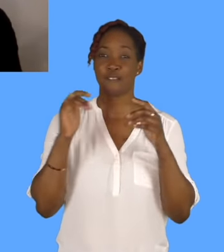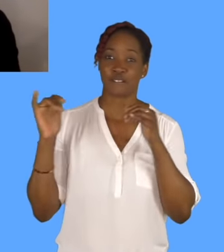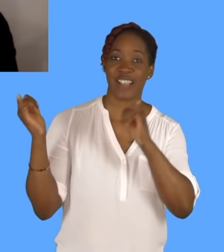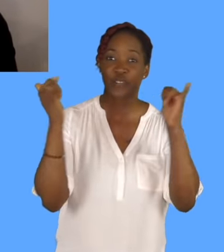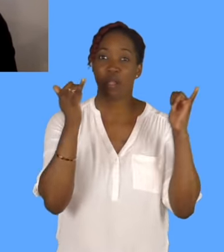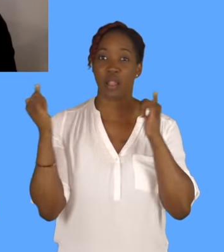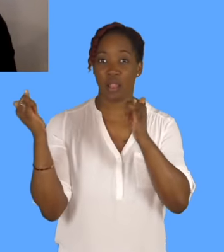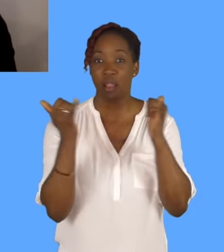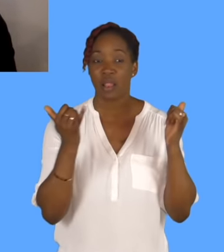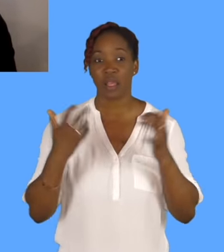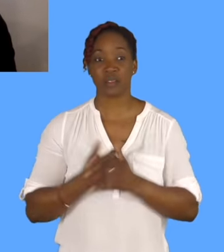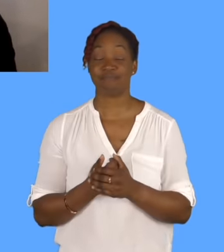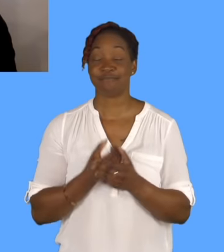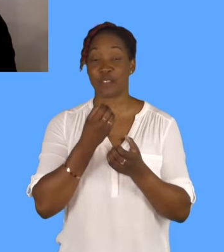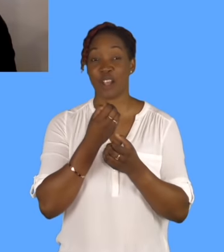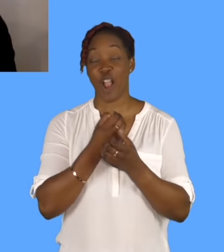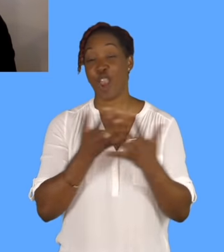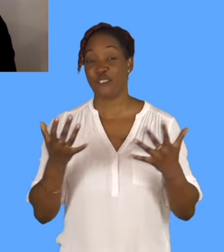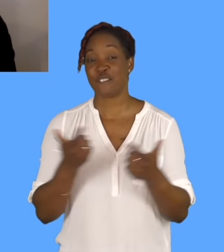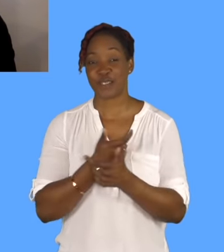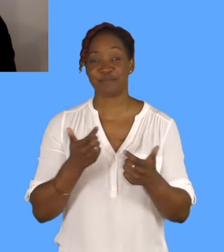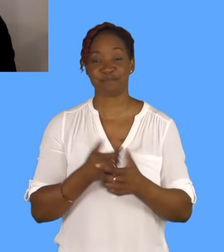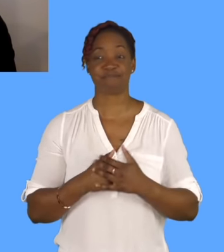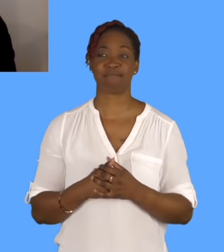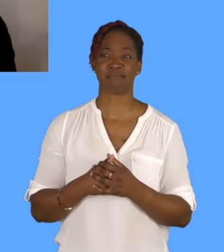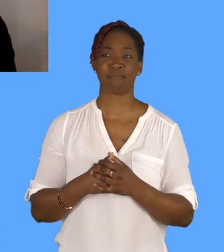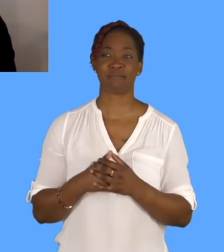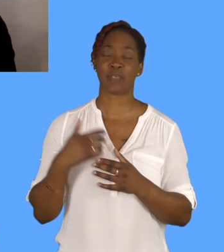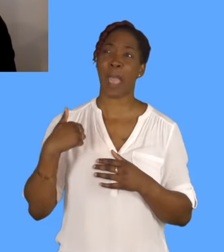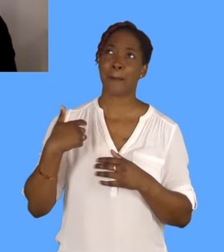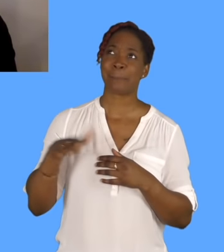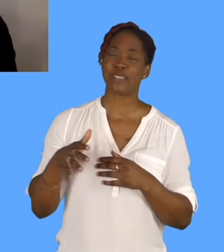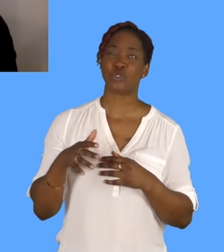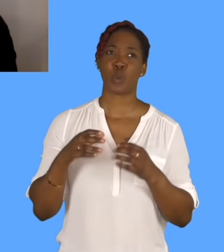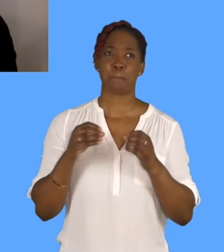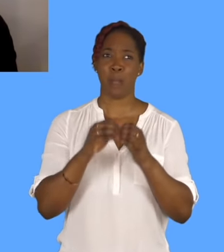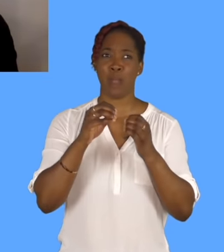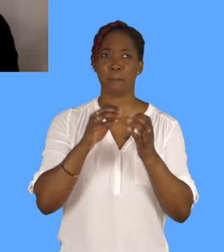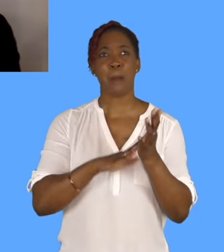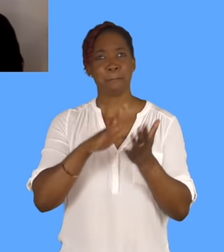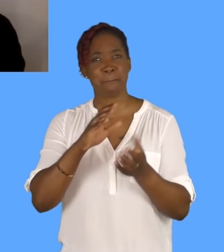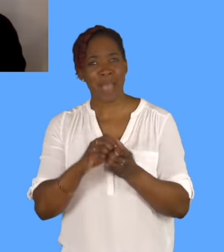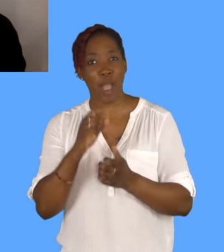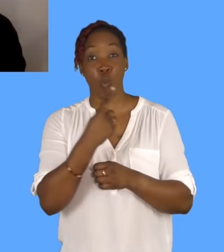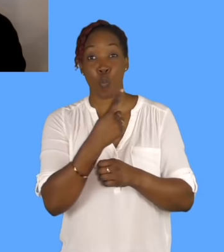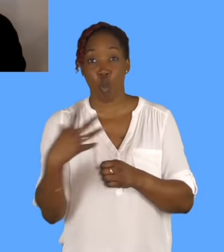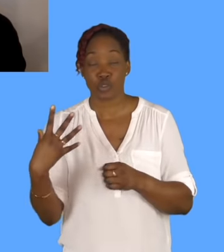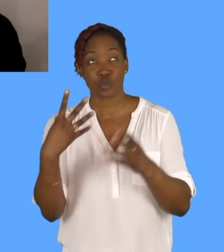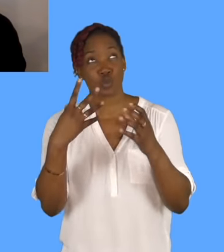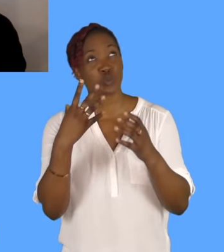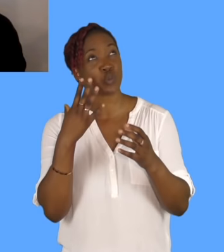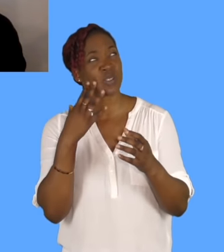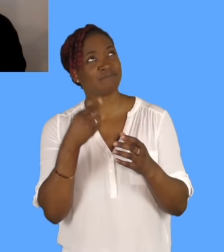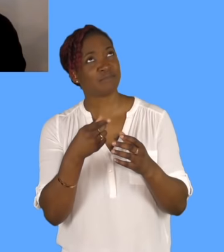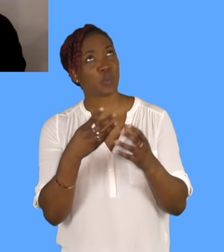it was during the Commonwealth Games. We were only there for two days. Ah, okay. And yeah, you said that it is so fast-paced.